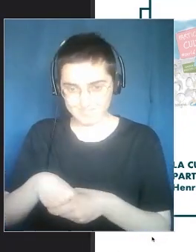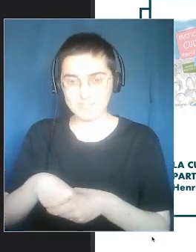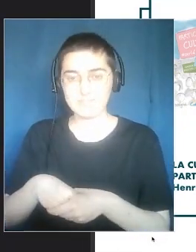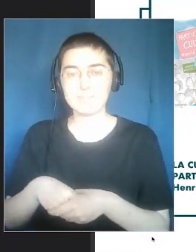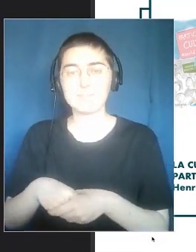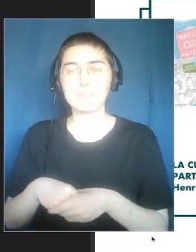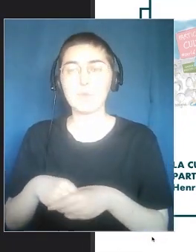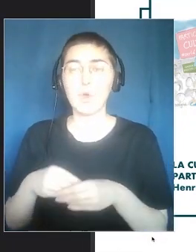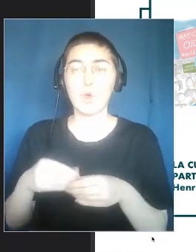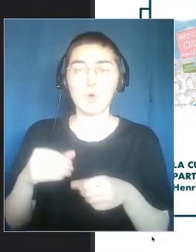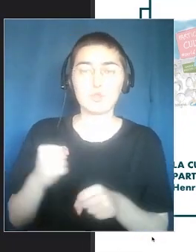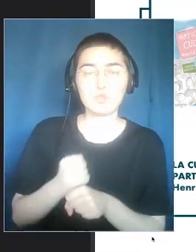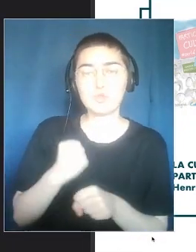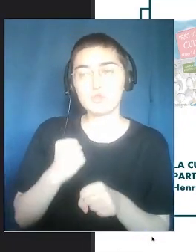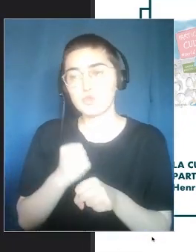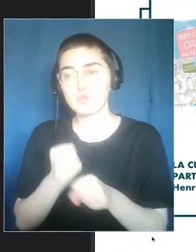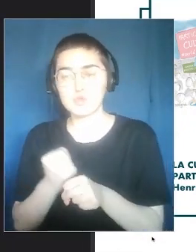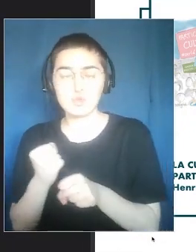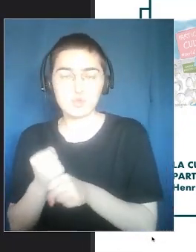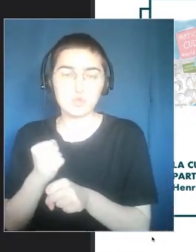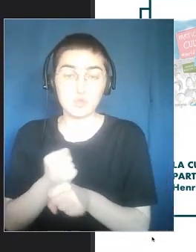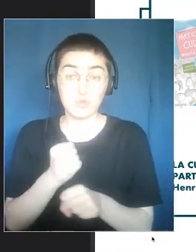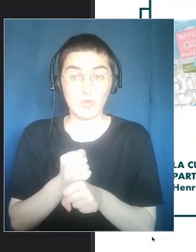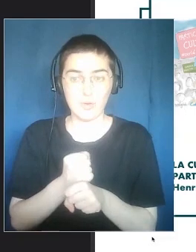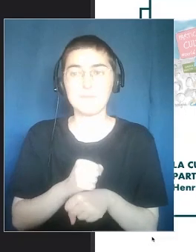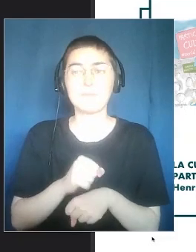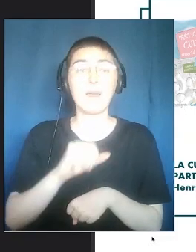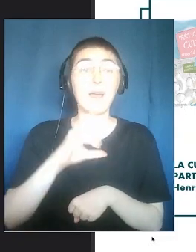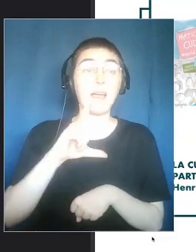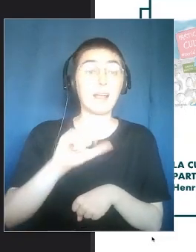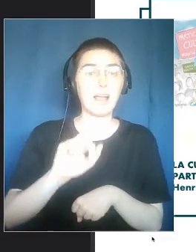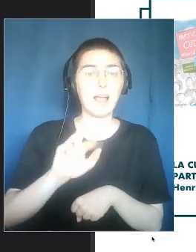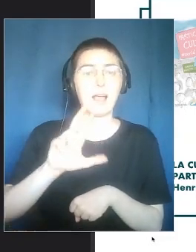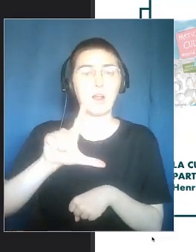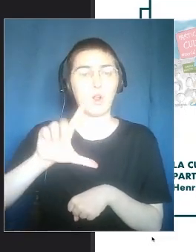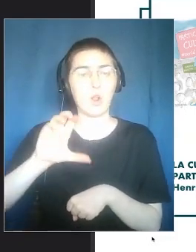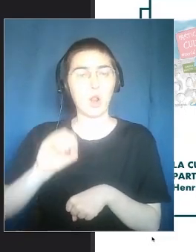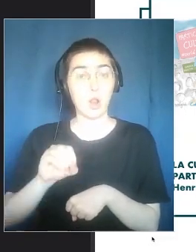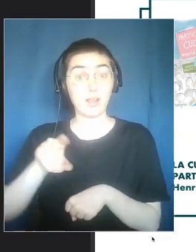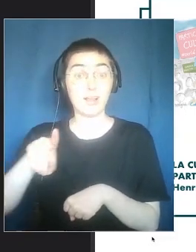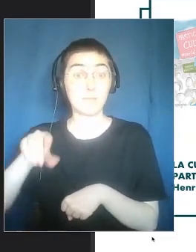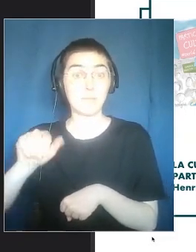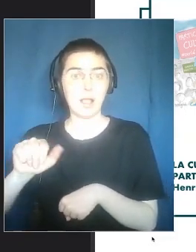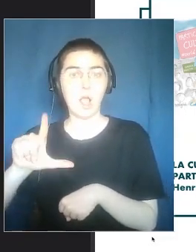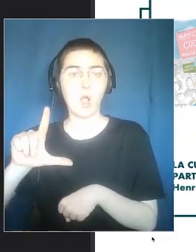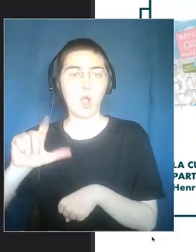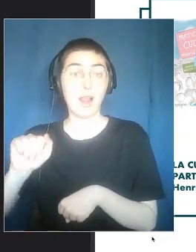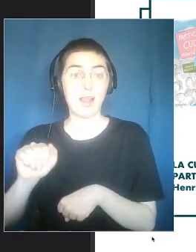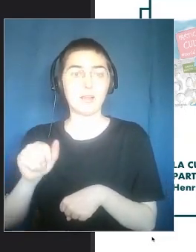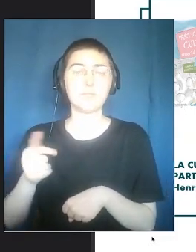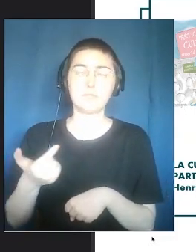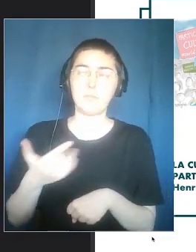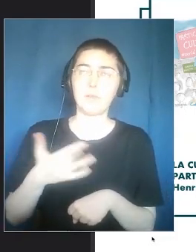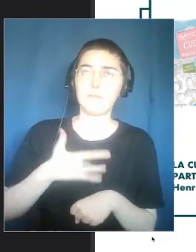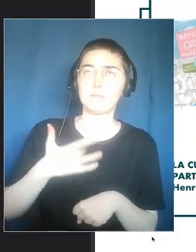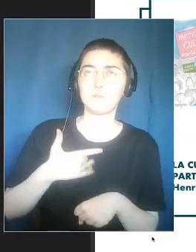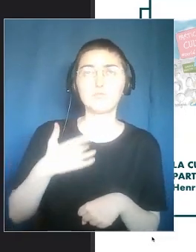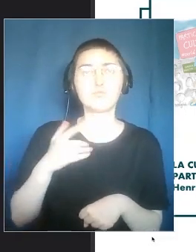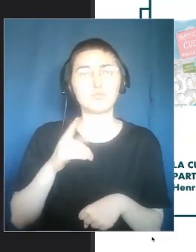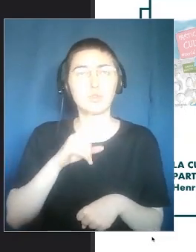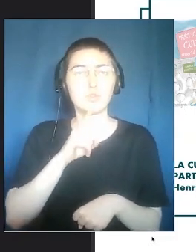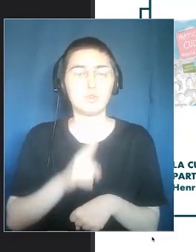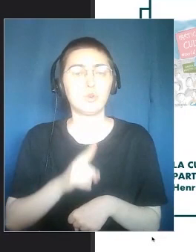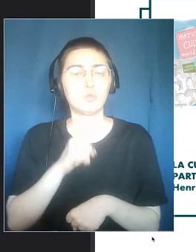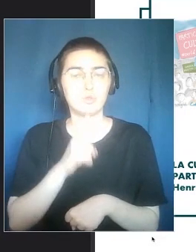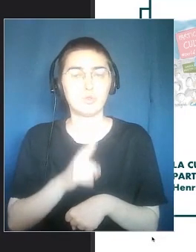I am passive, I am a passive listener. This kind of experience is pretty much outdated